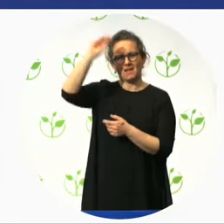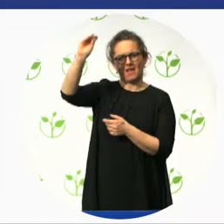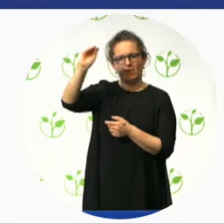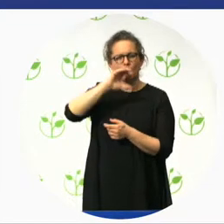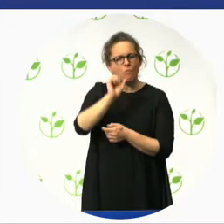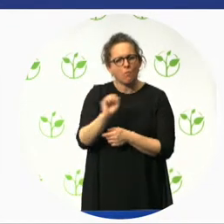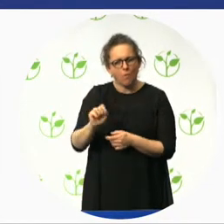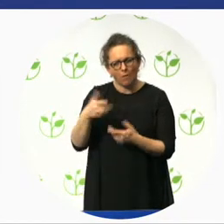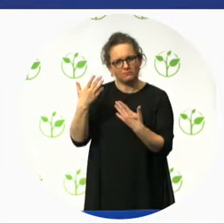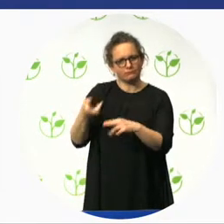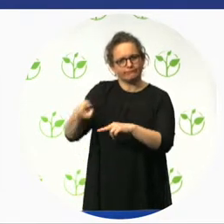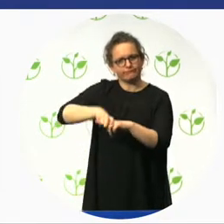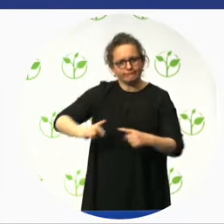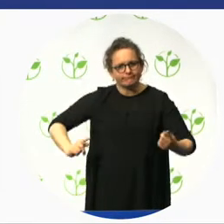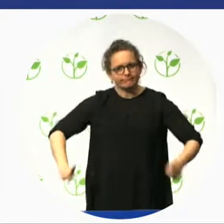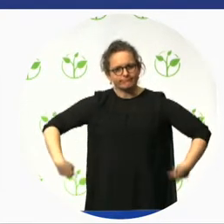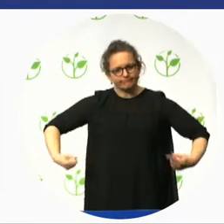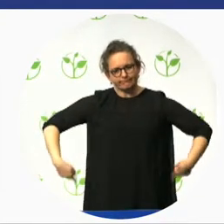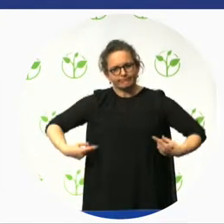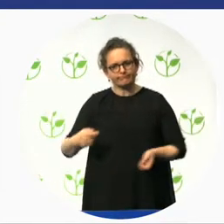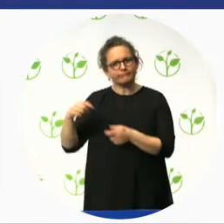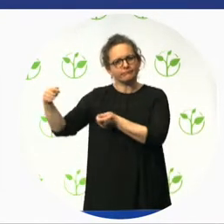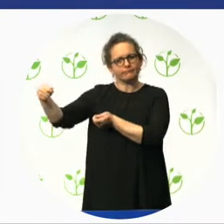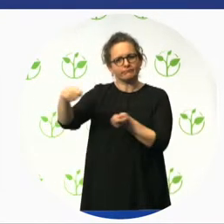She's 80-something, fiercely independent.